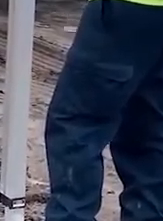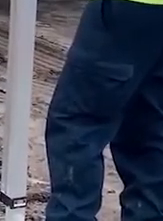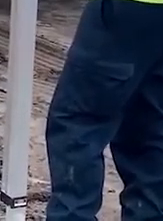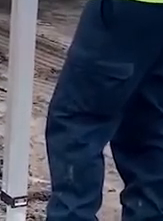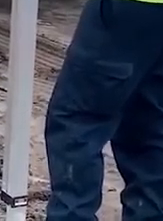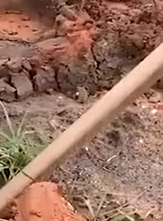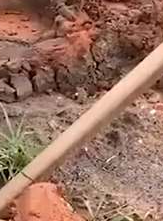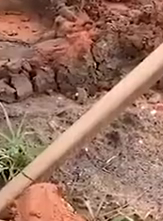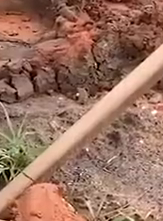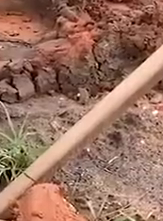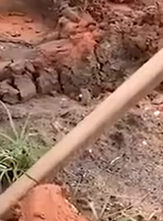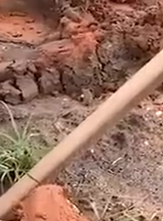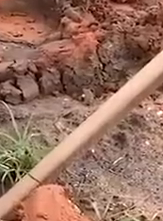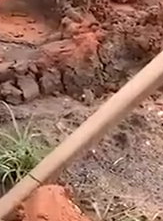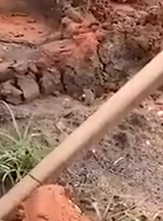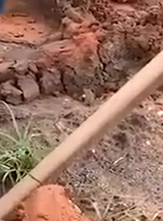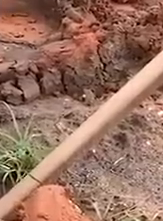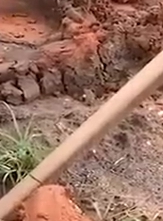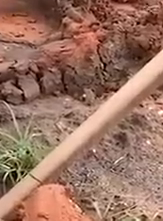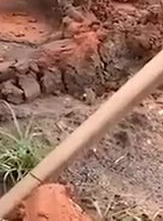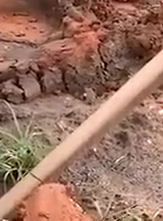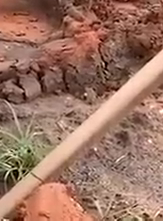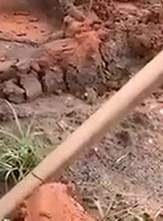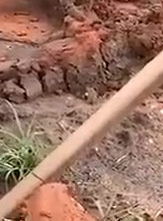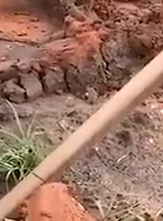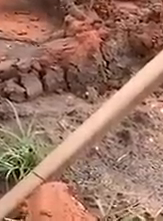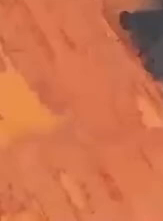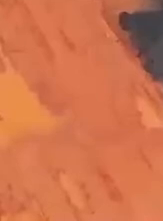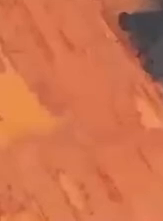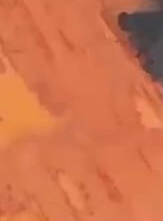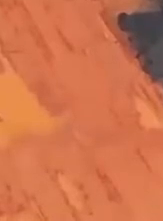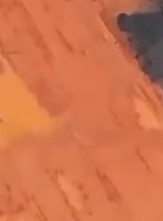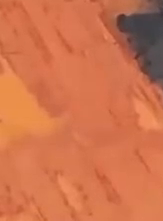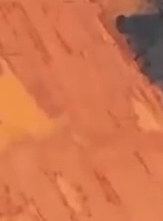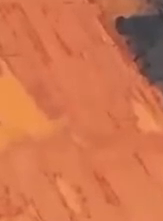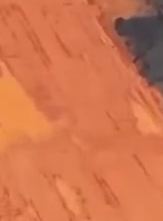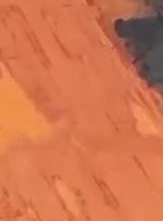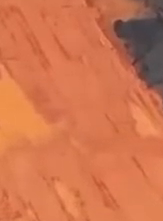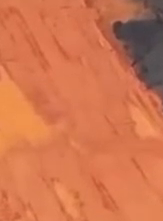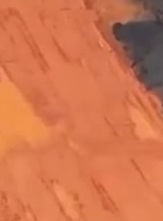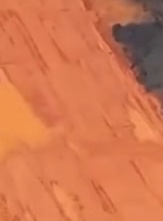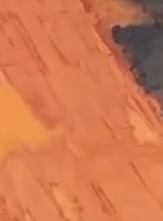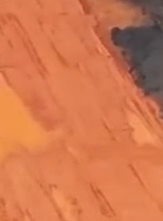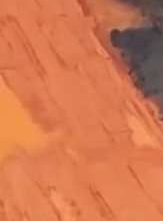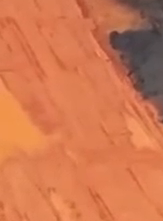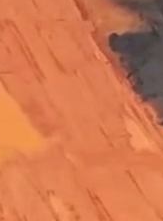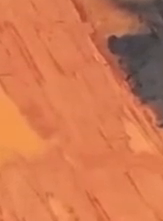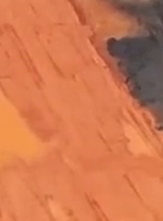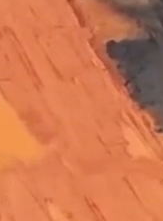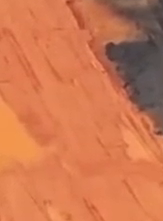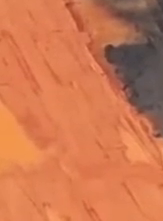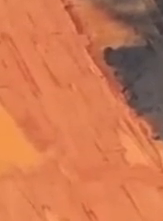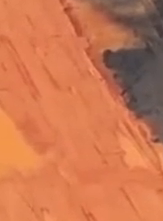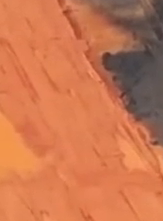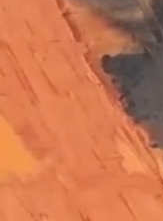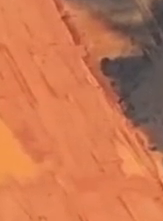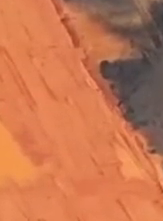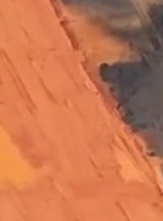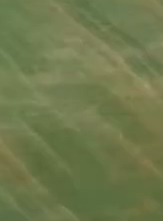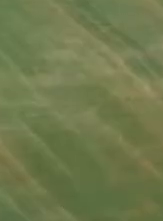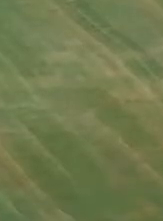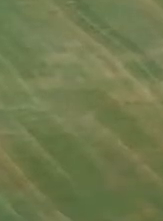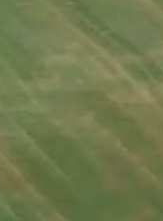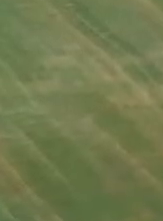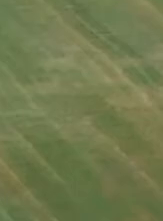working on a number of really cool capital improvement projects. Throughout the summer, they've been regrading the ball fields at the sports complex,